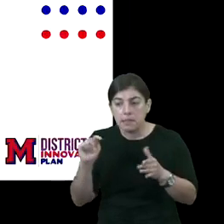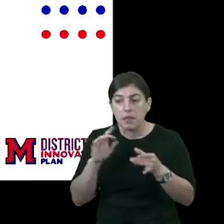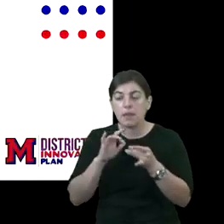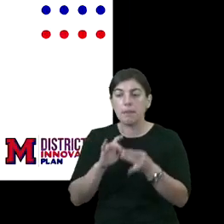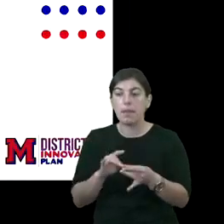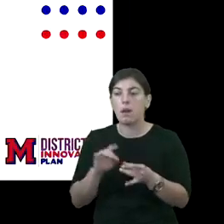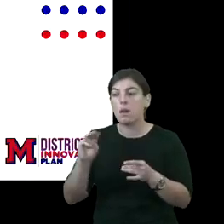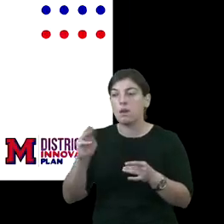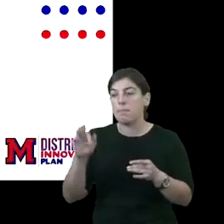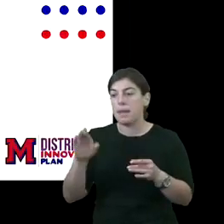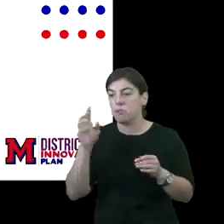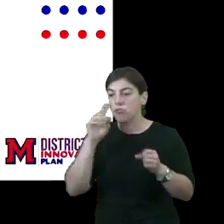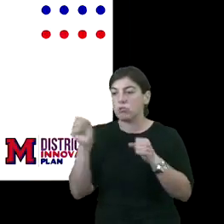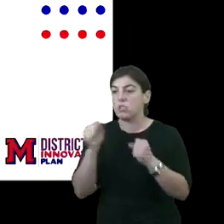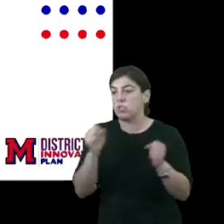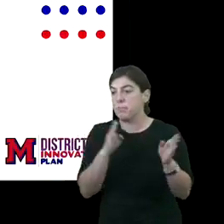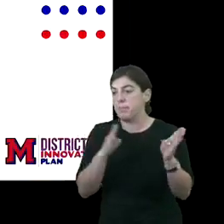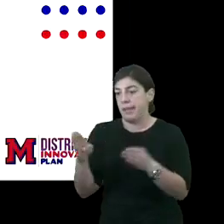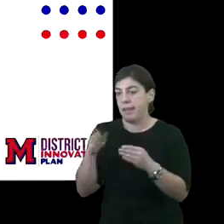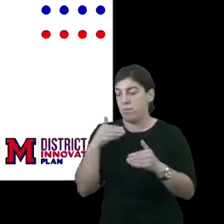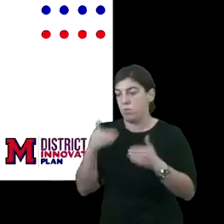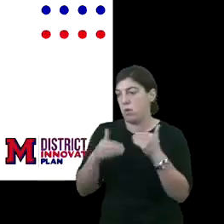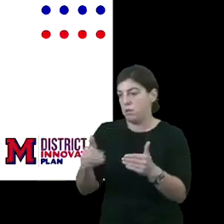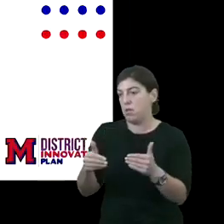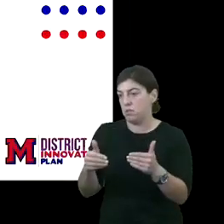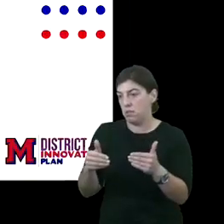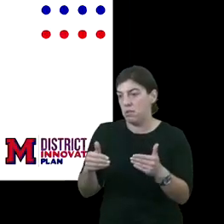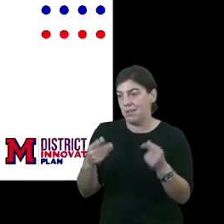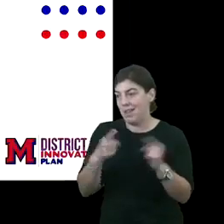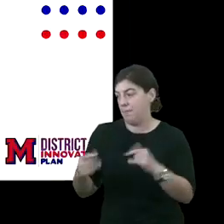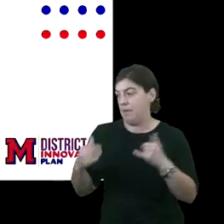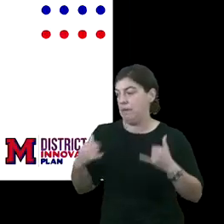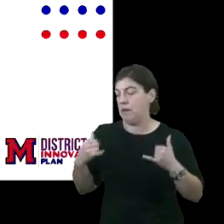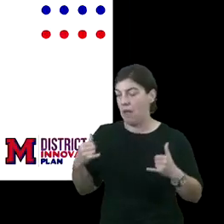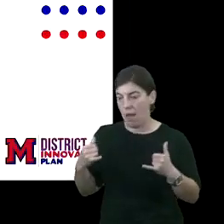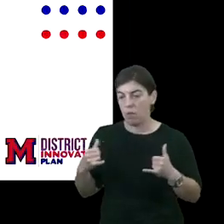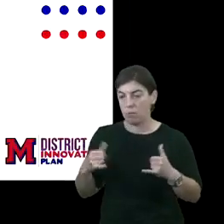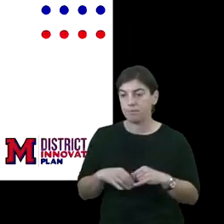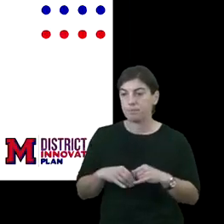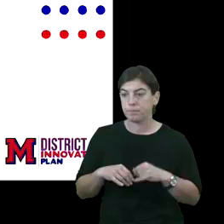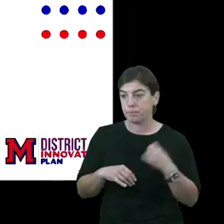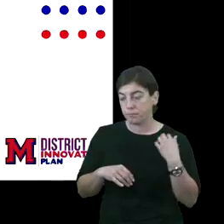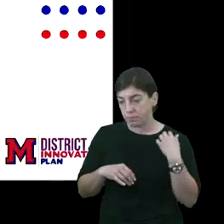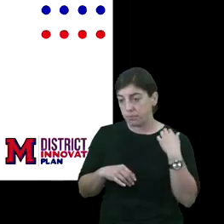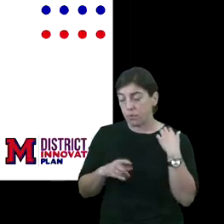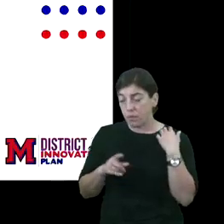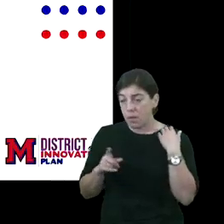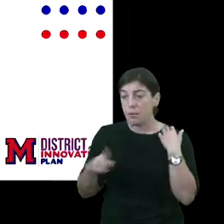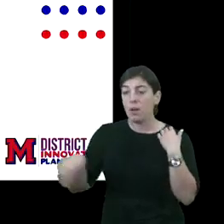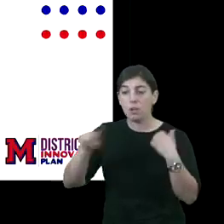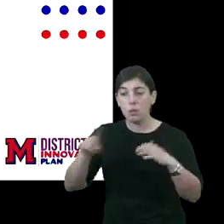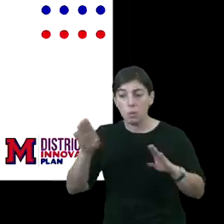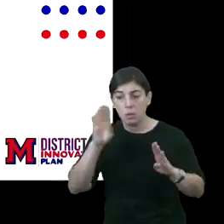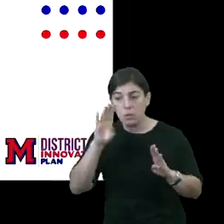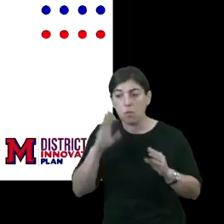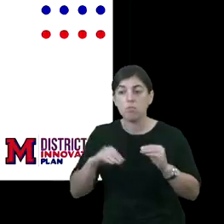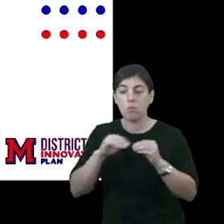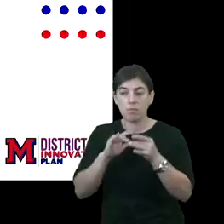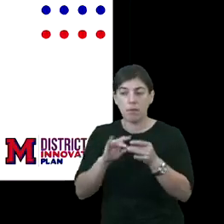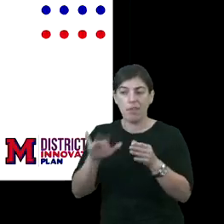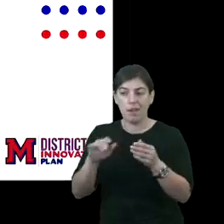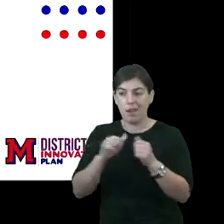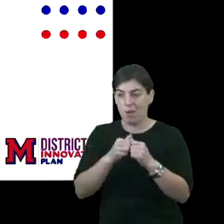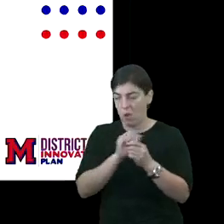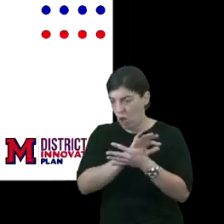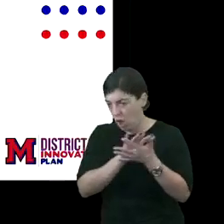the main strategic planning process, which is taking place now, which is underway. But you will be hearing more information regarding that and